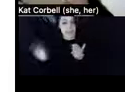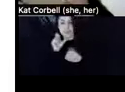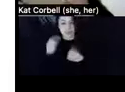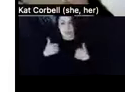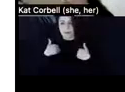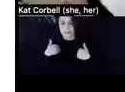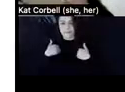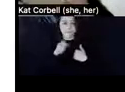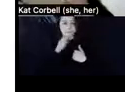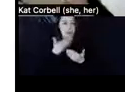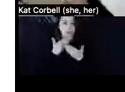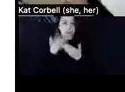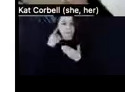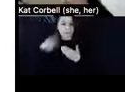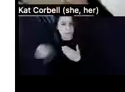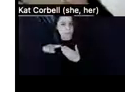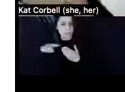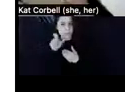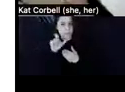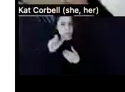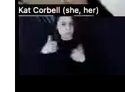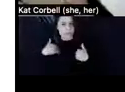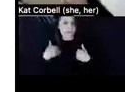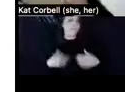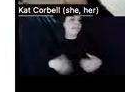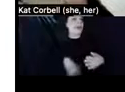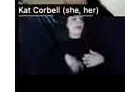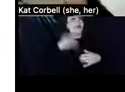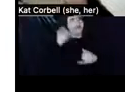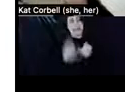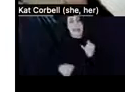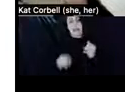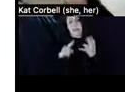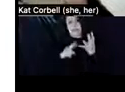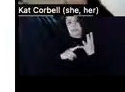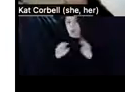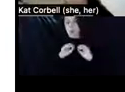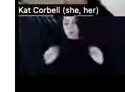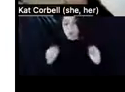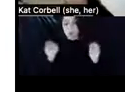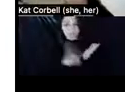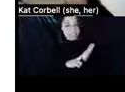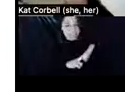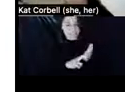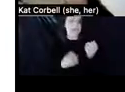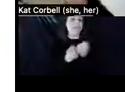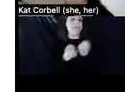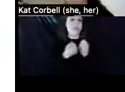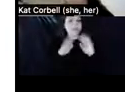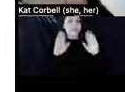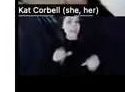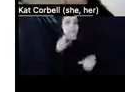Um, anyway, and the last one is, uh, no lease. Uh, in many cases, supportive housing residents do not receive an occupancy